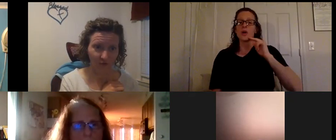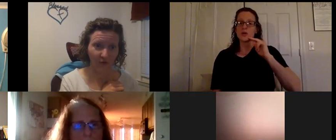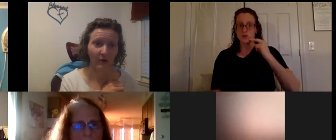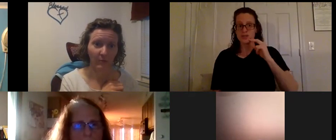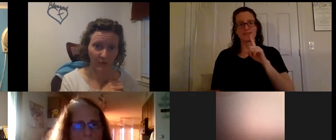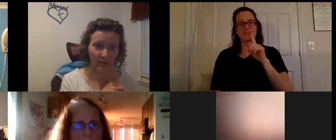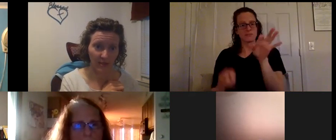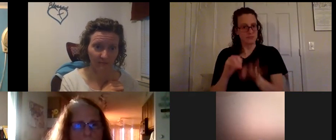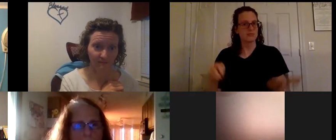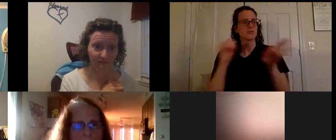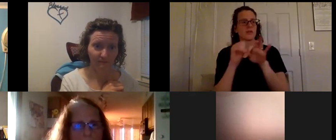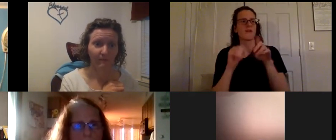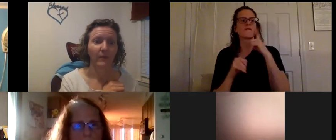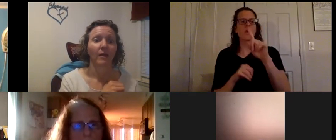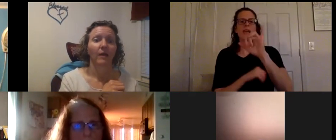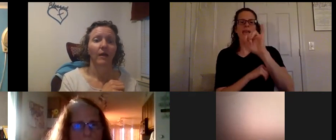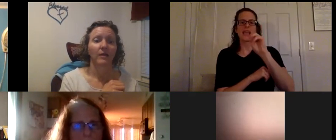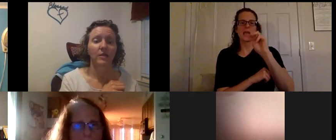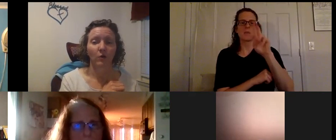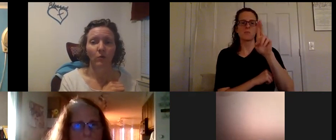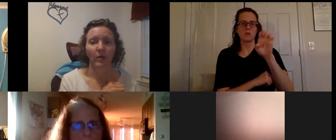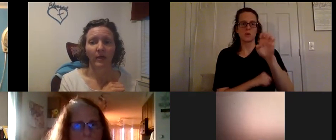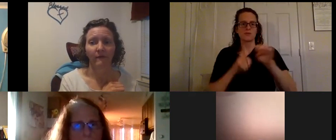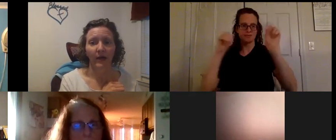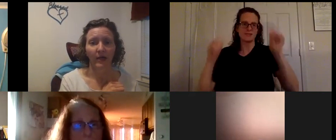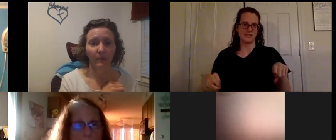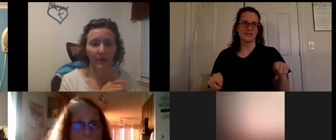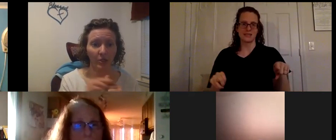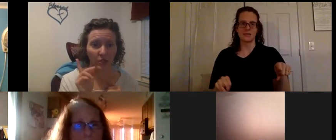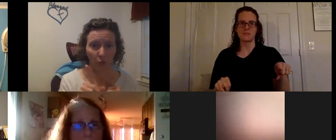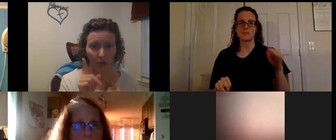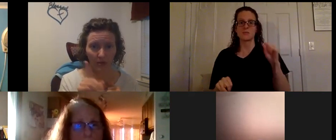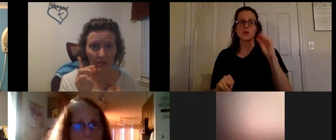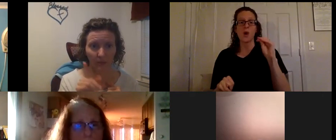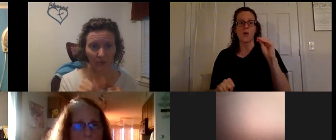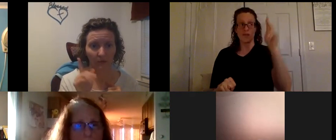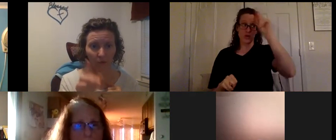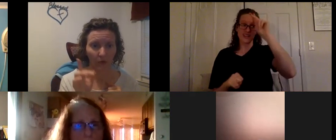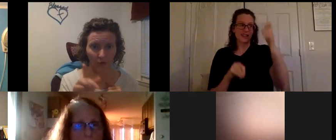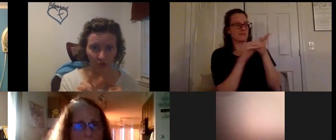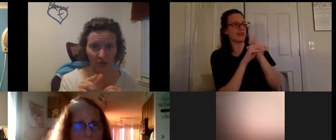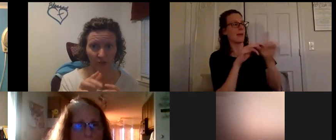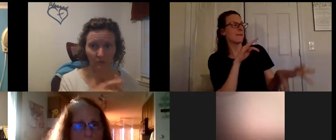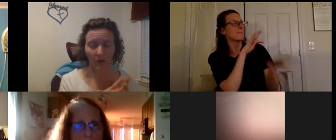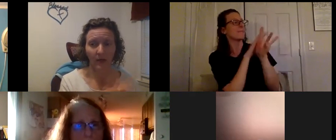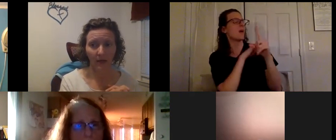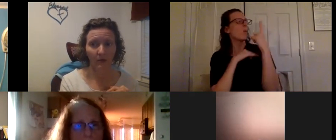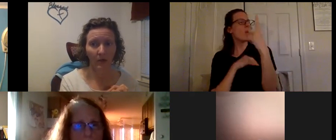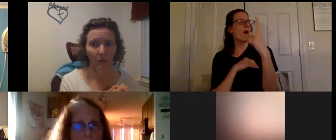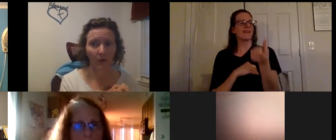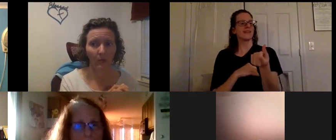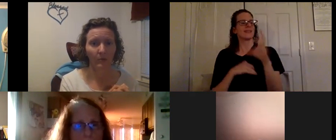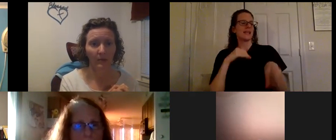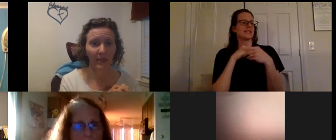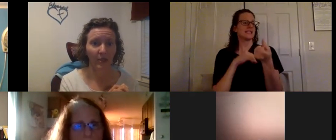for our immune system. So if I had to pick just one supplement for nutrition right now,